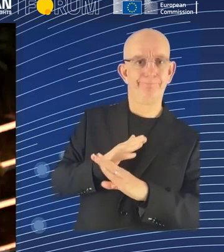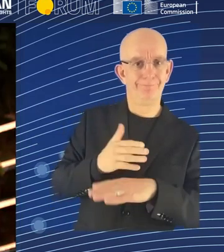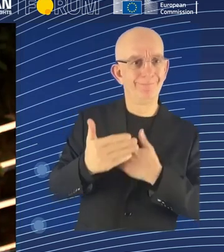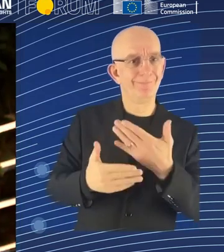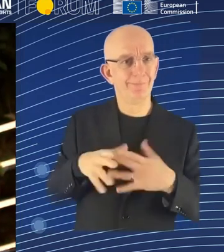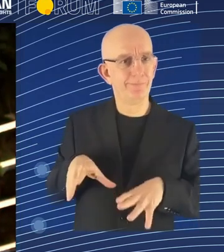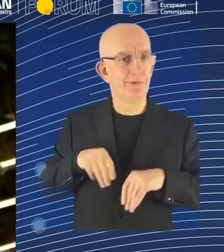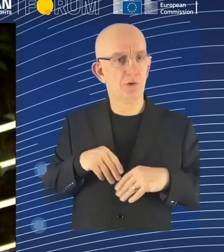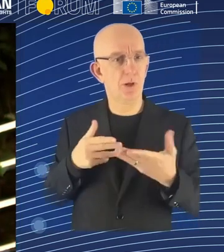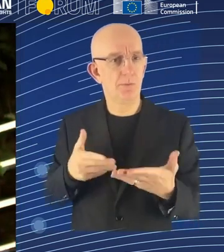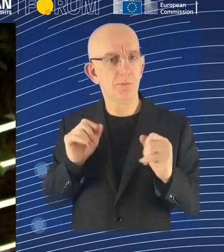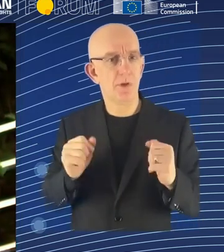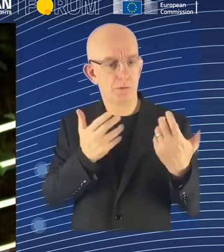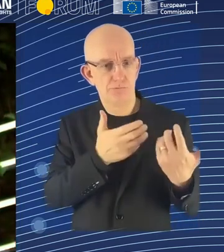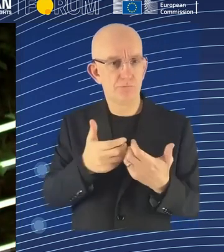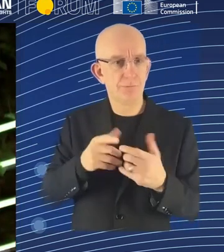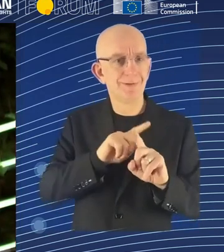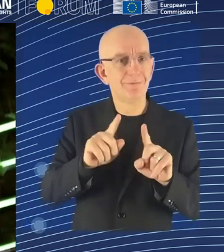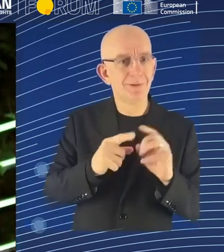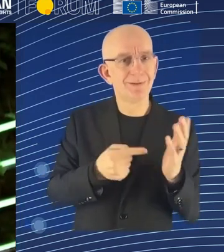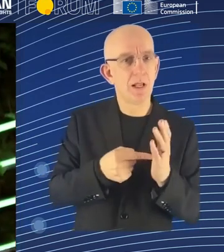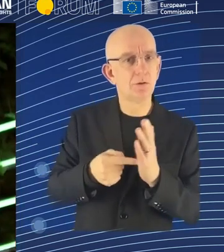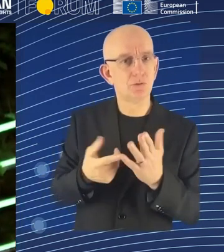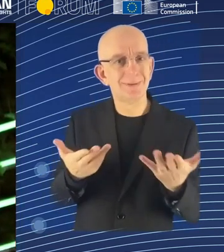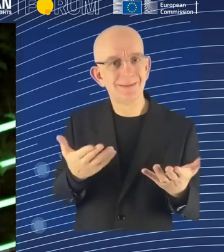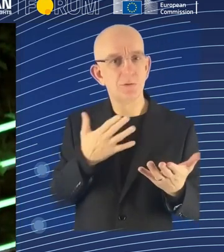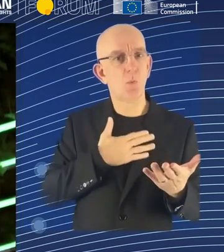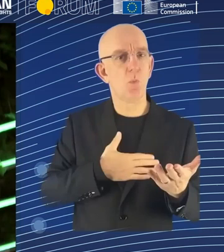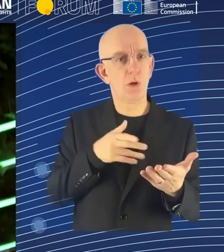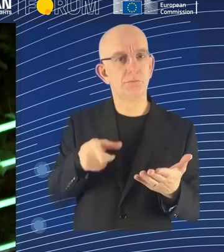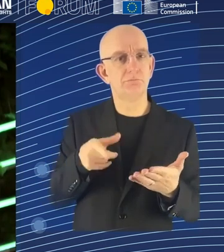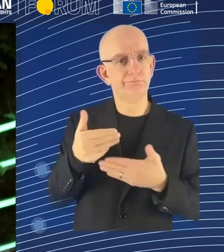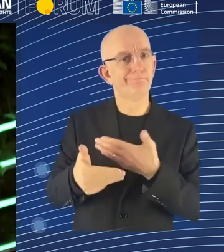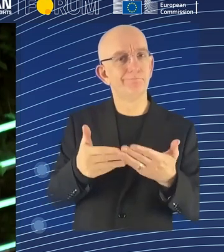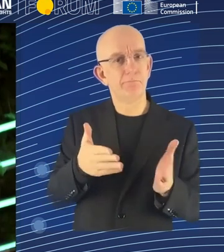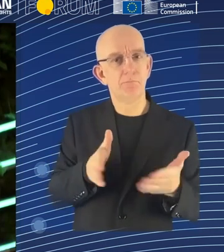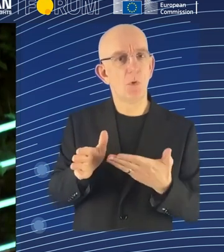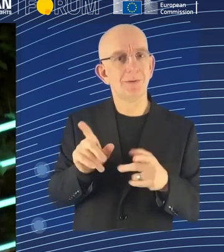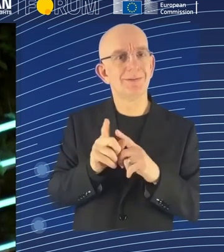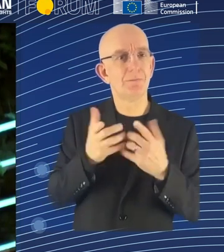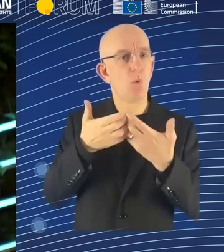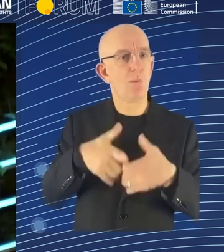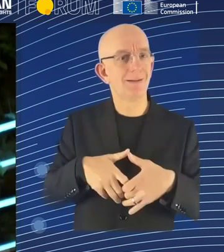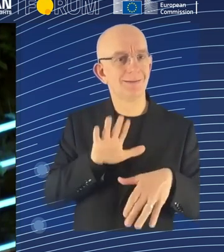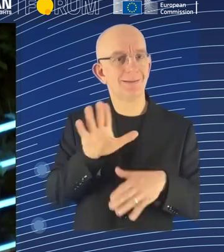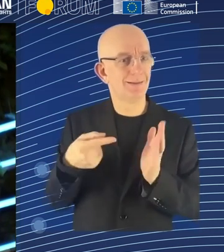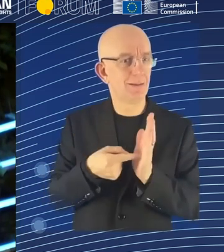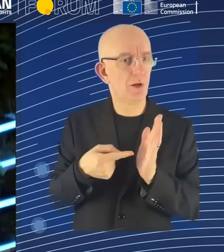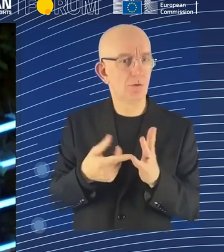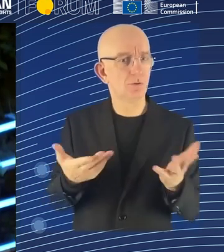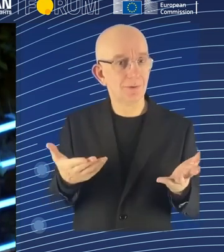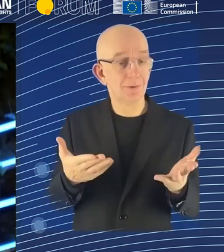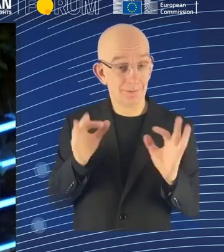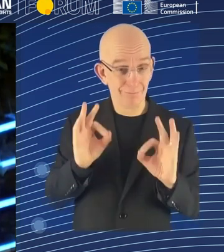And it's not entirely clear whether we, even in the short run, we can be as successful as we have been with past